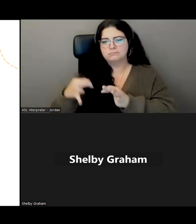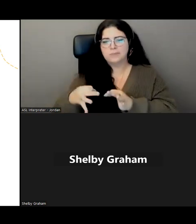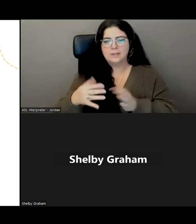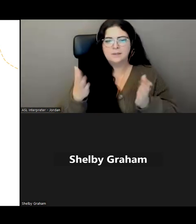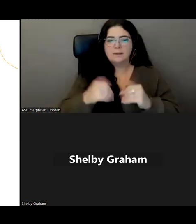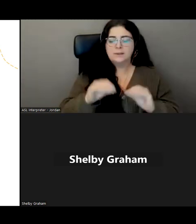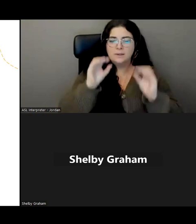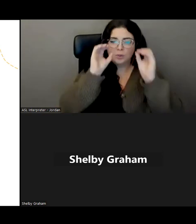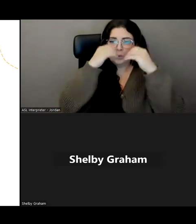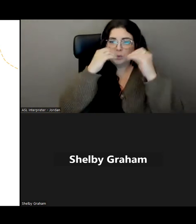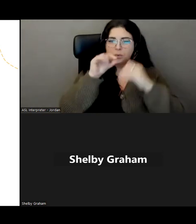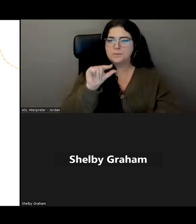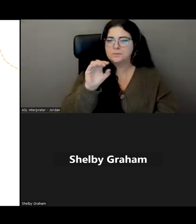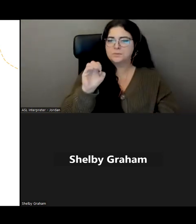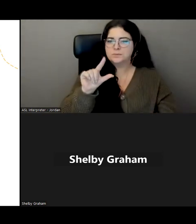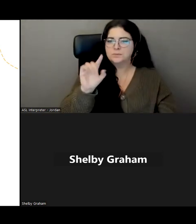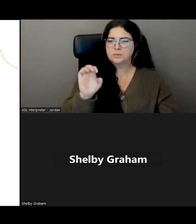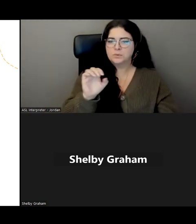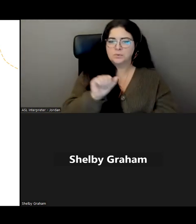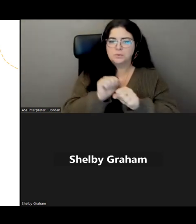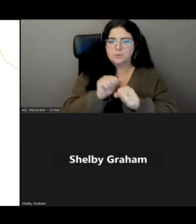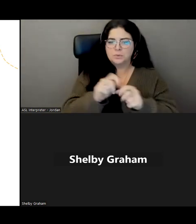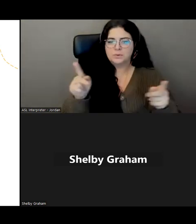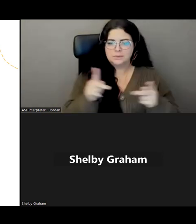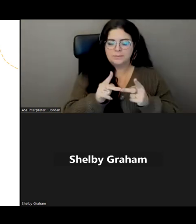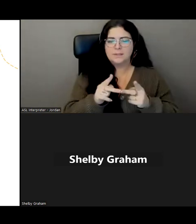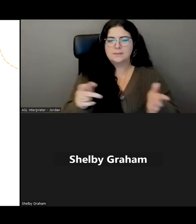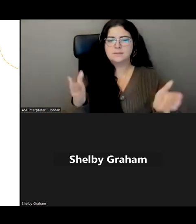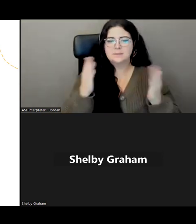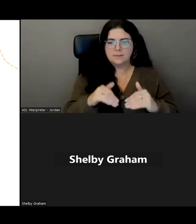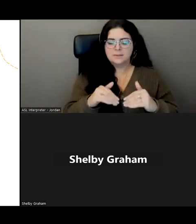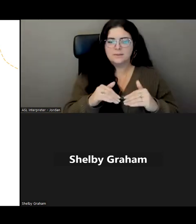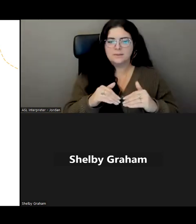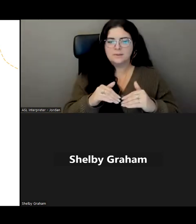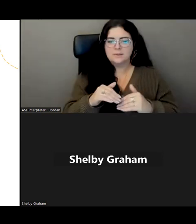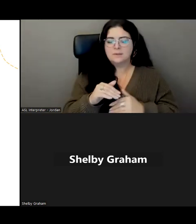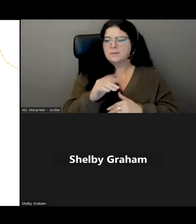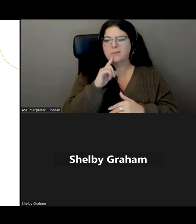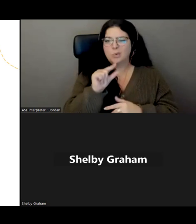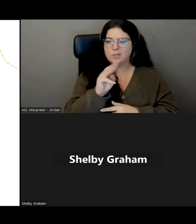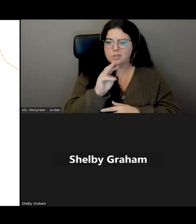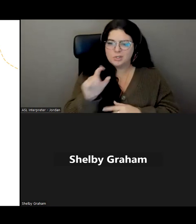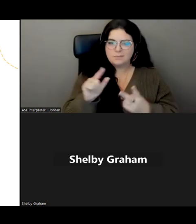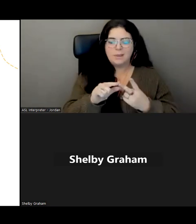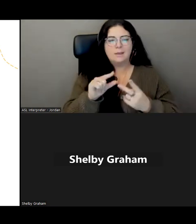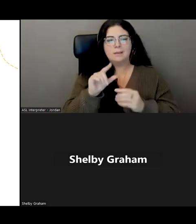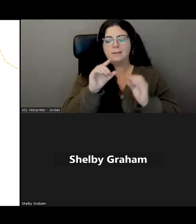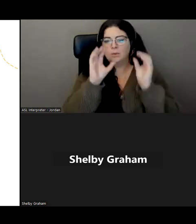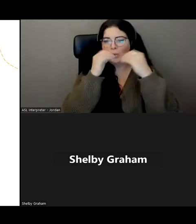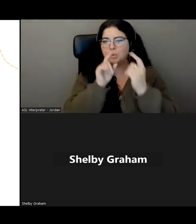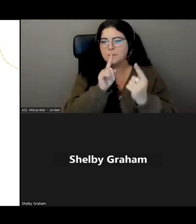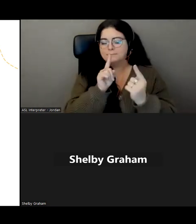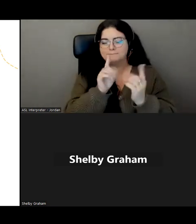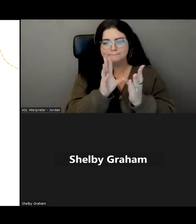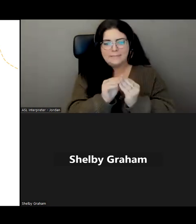Workspace. So everything from Google Docs to Google Slides and Gmail, Google Meet, everything that you can